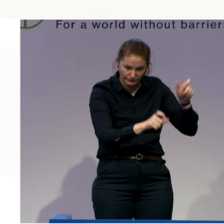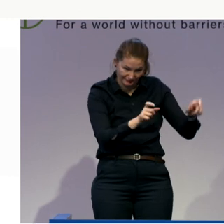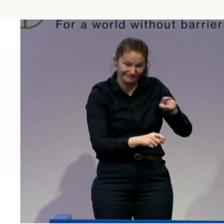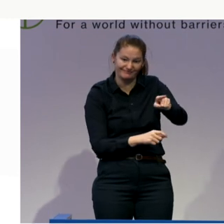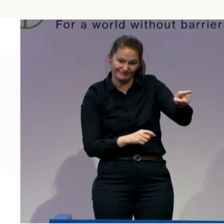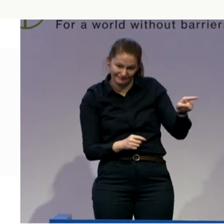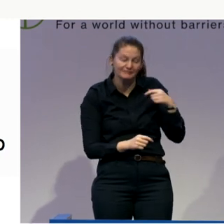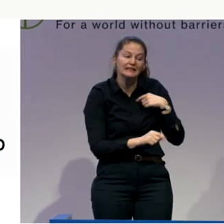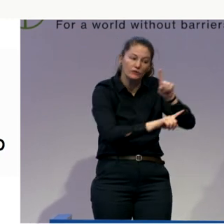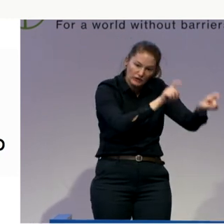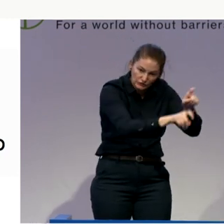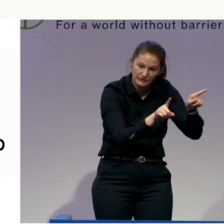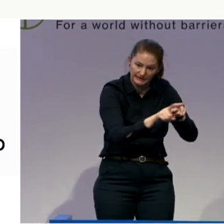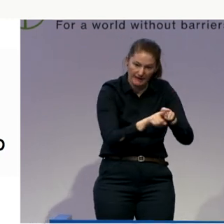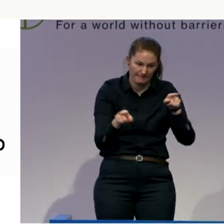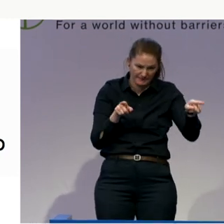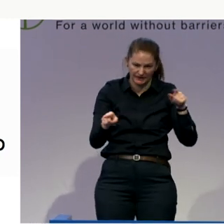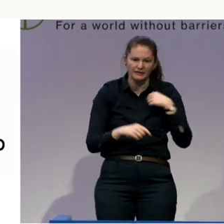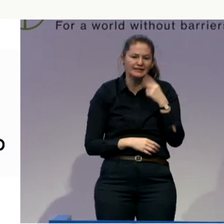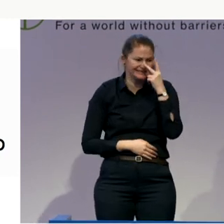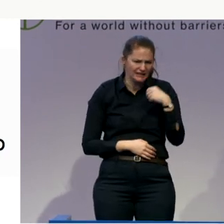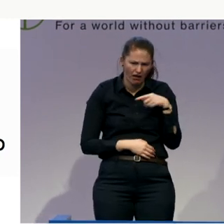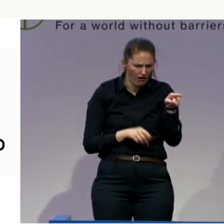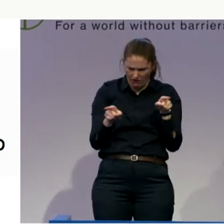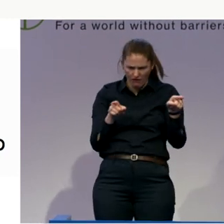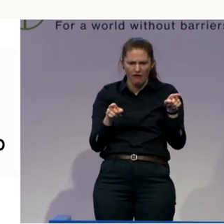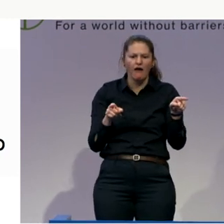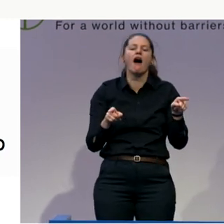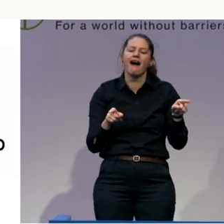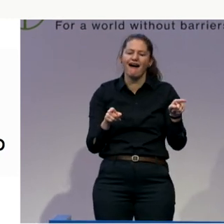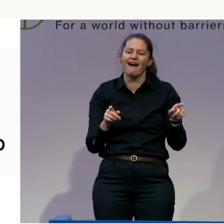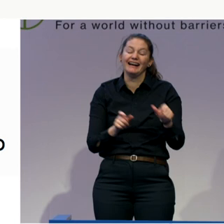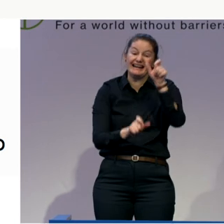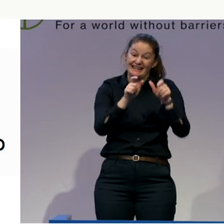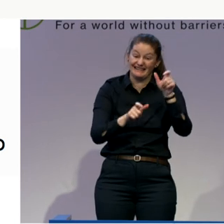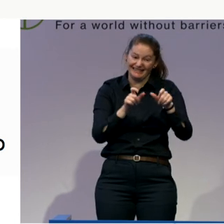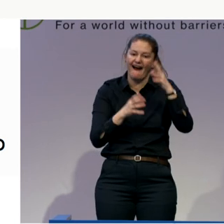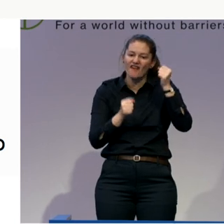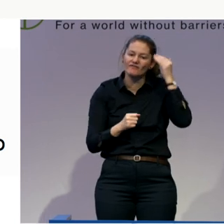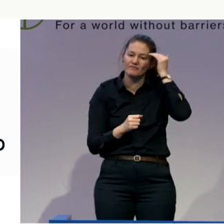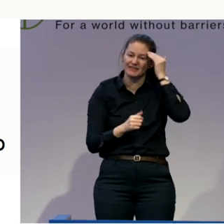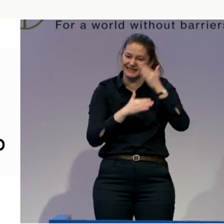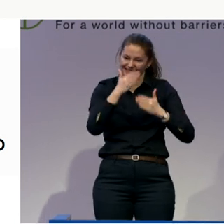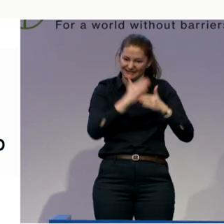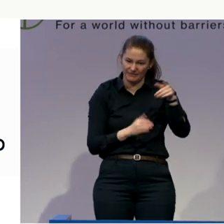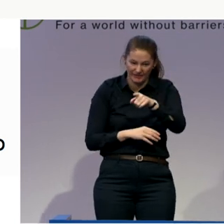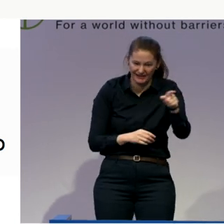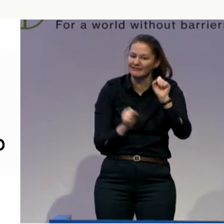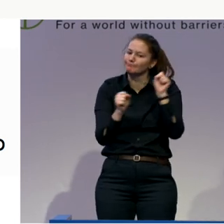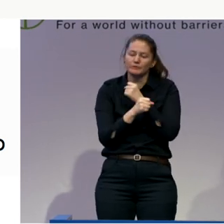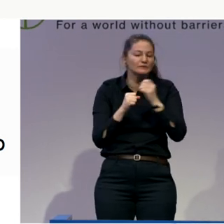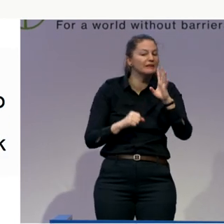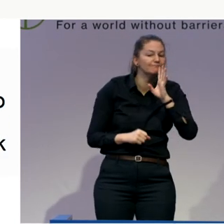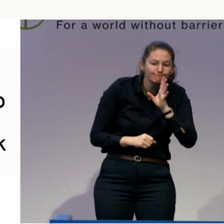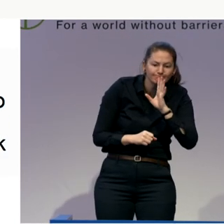in some cases, people, for example, with intellectual disabilities can't always speak for themselves. They can, but in